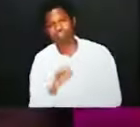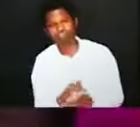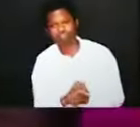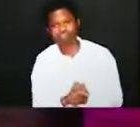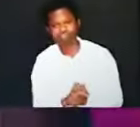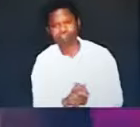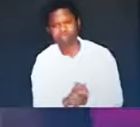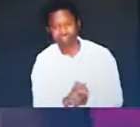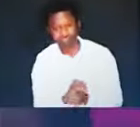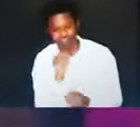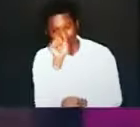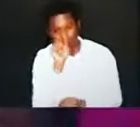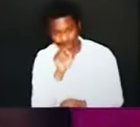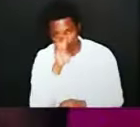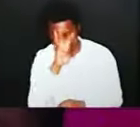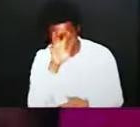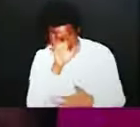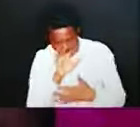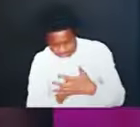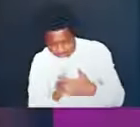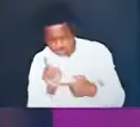from 4 to 7